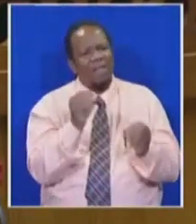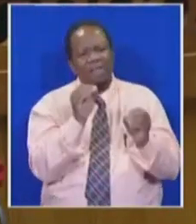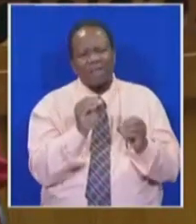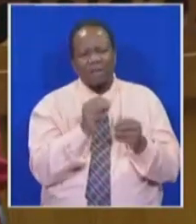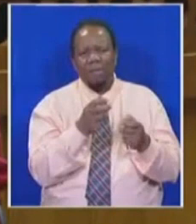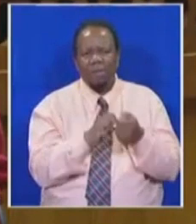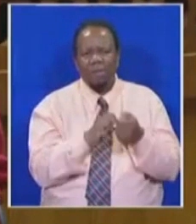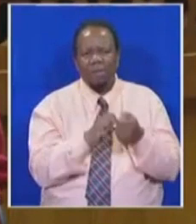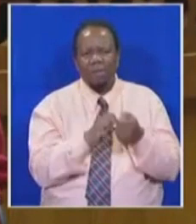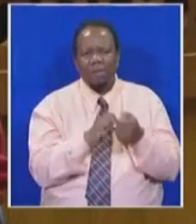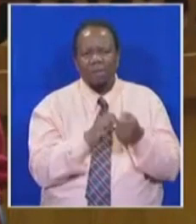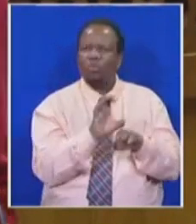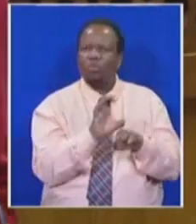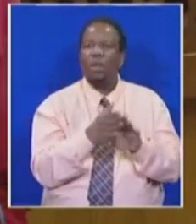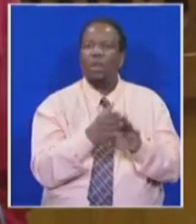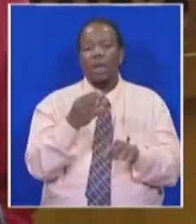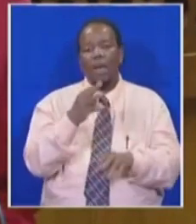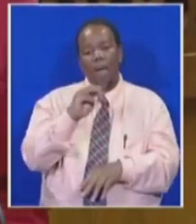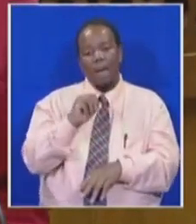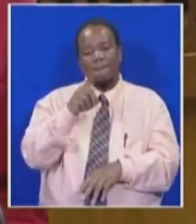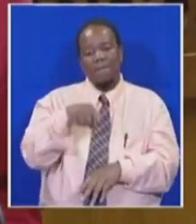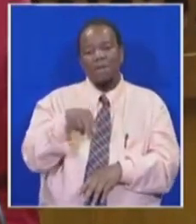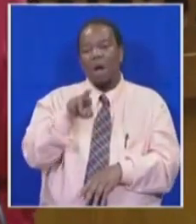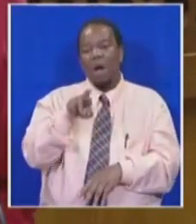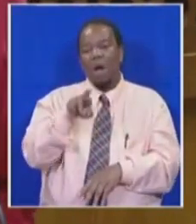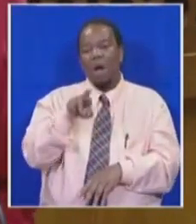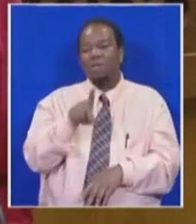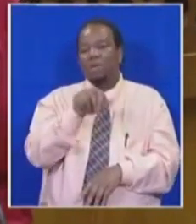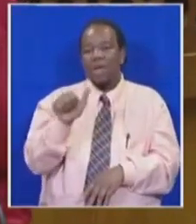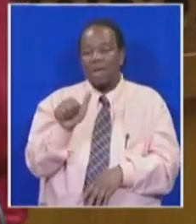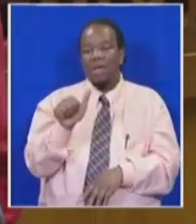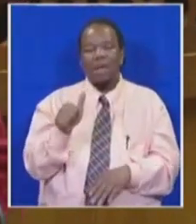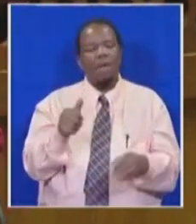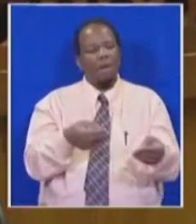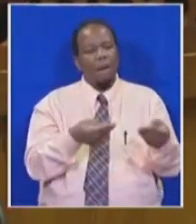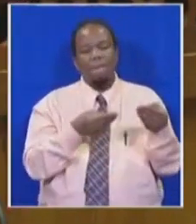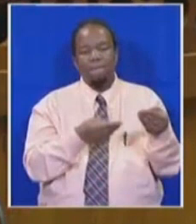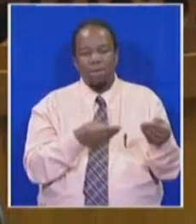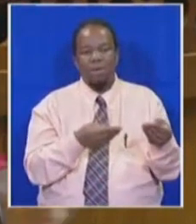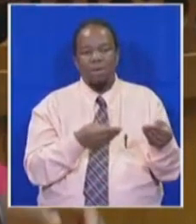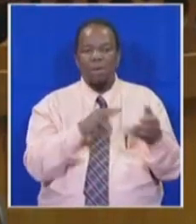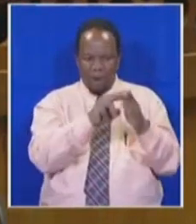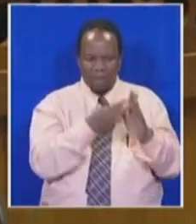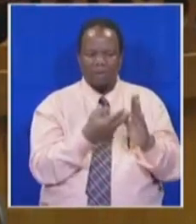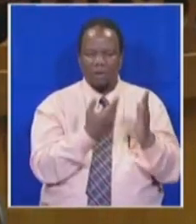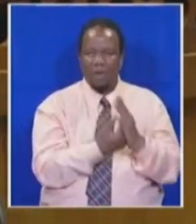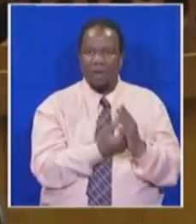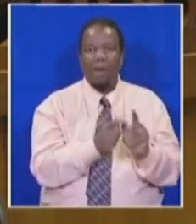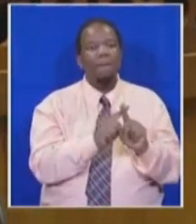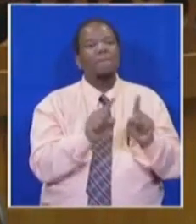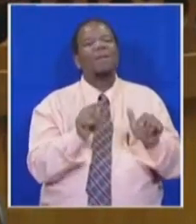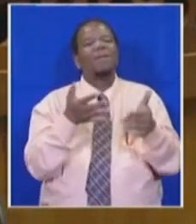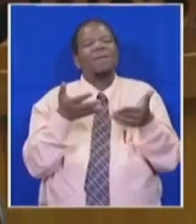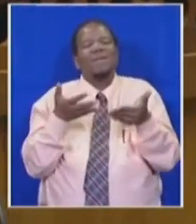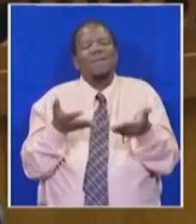the MPRDA bill as amended. But we're only coming back now to pass an